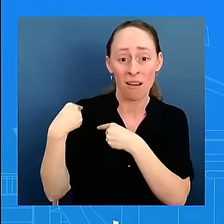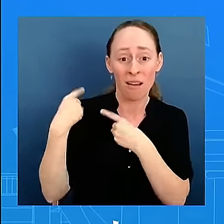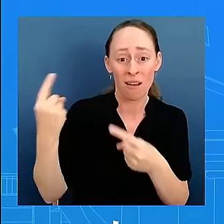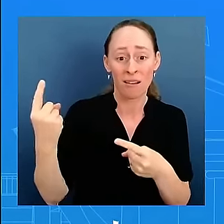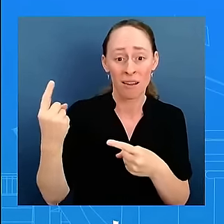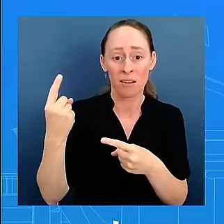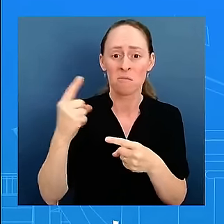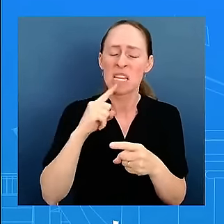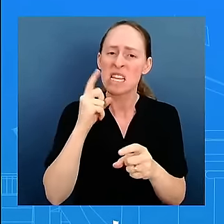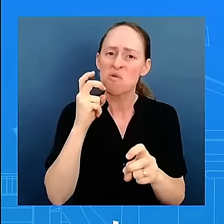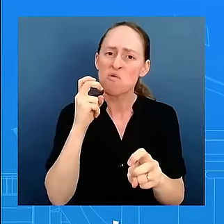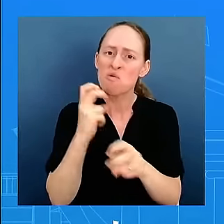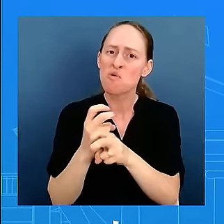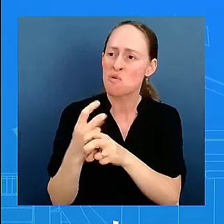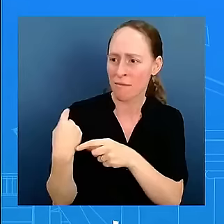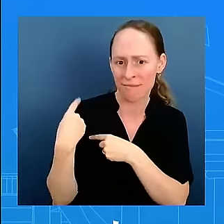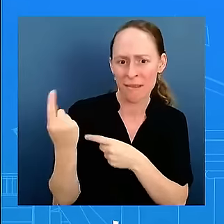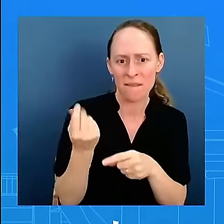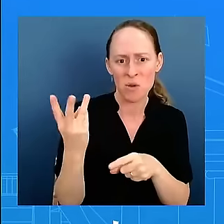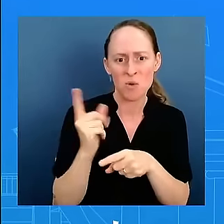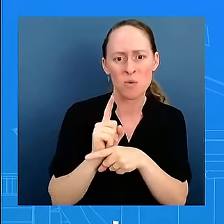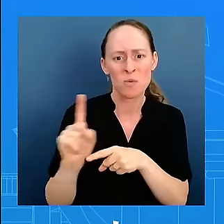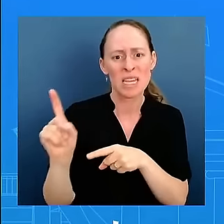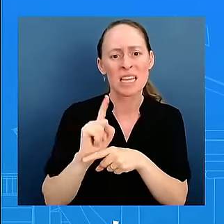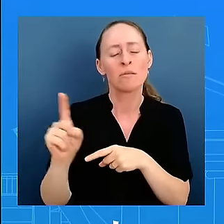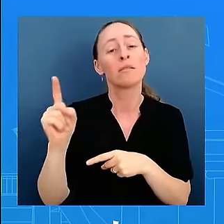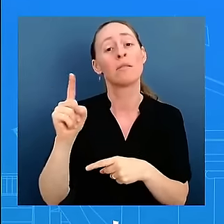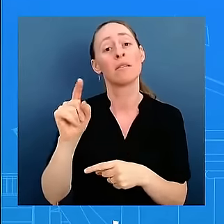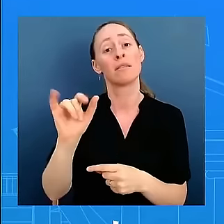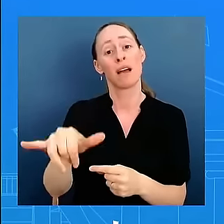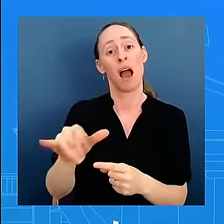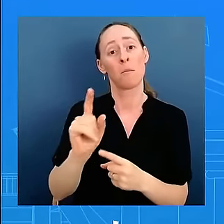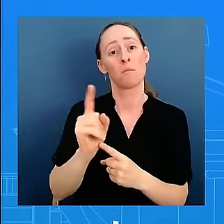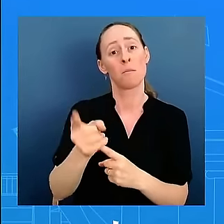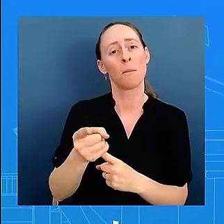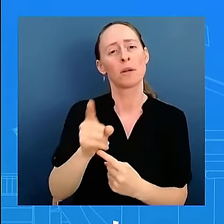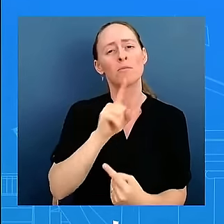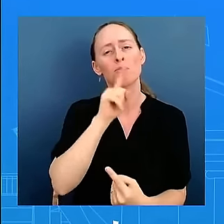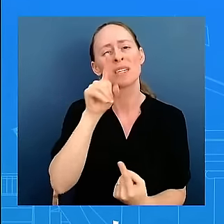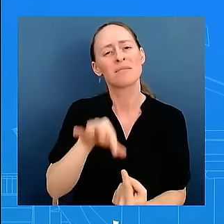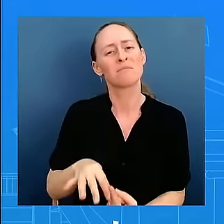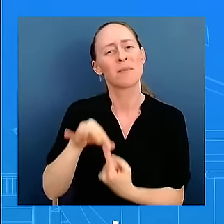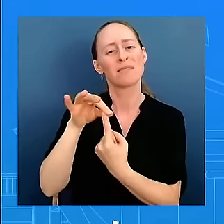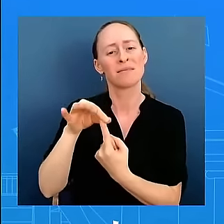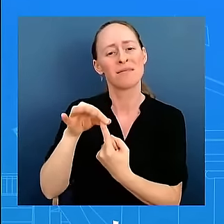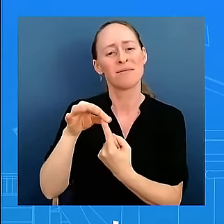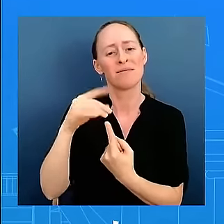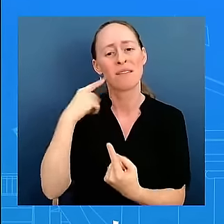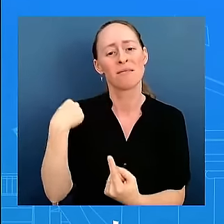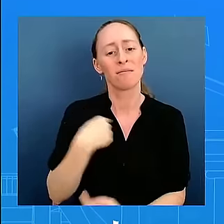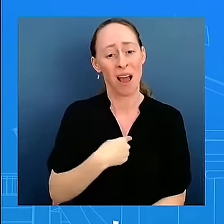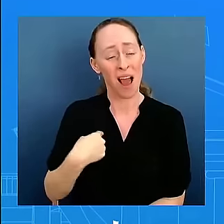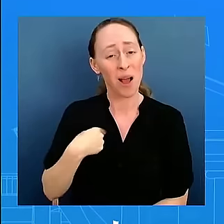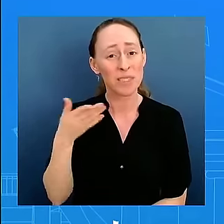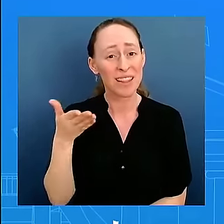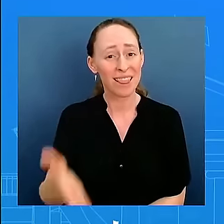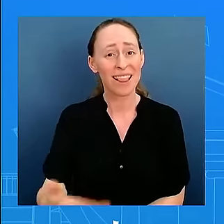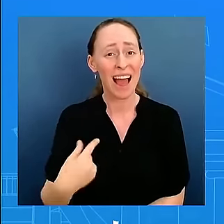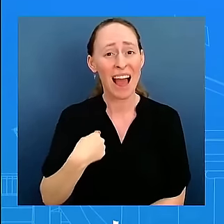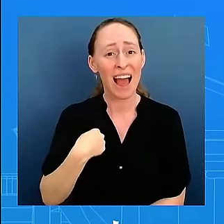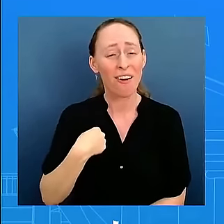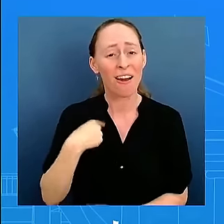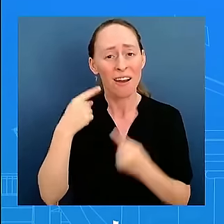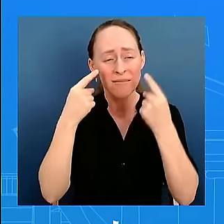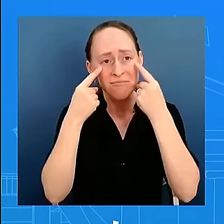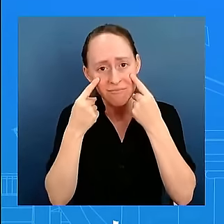uh very proudful moment for the staff here i was there out in the rose garden i got to listen to him